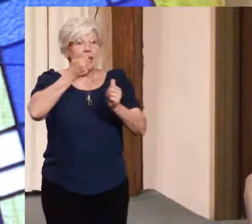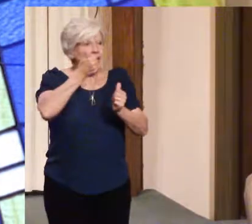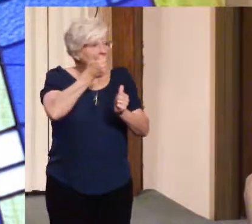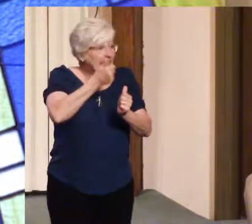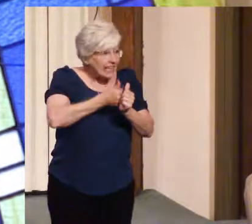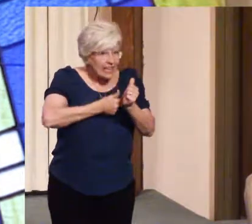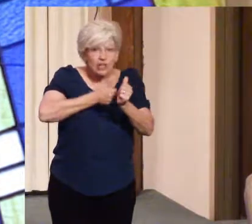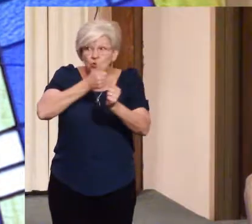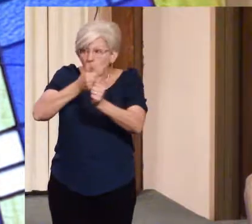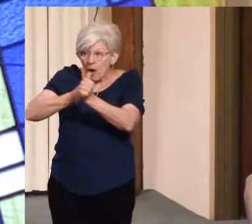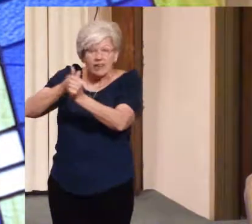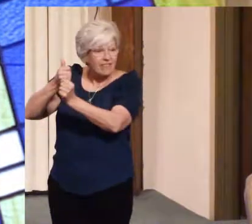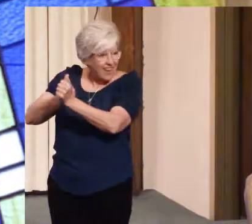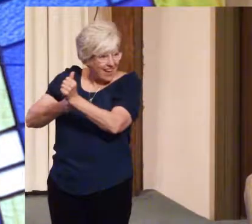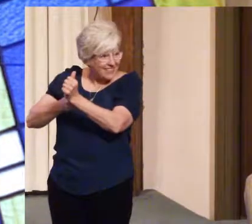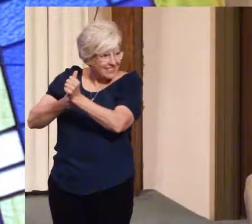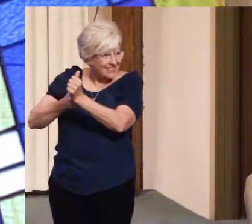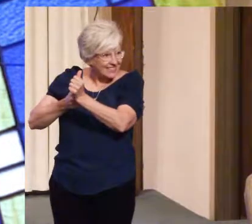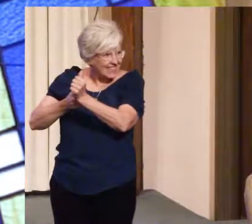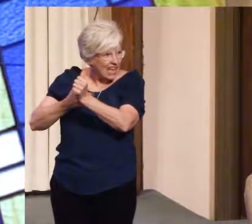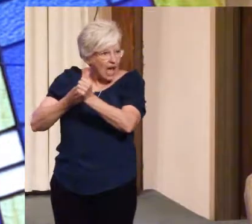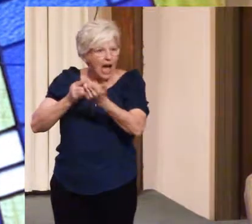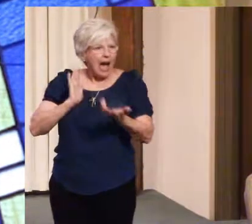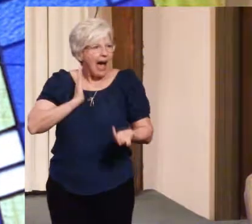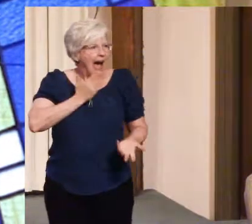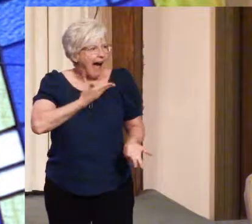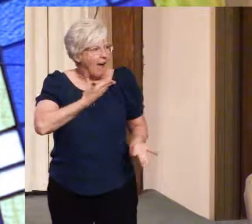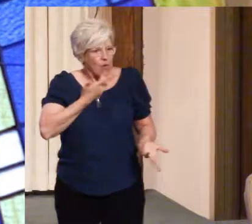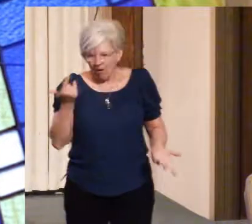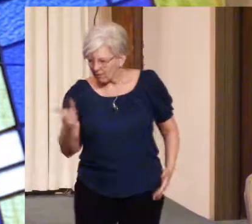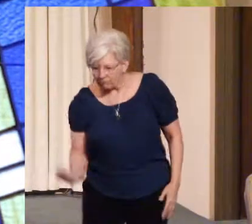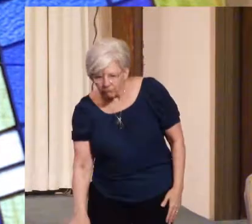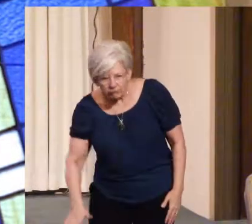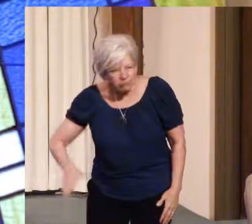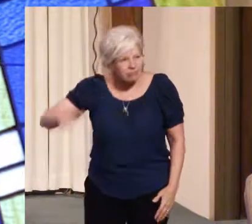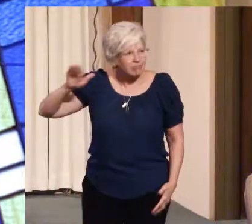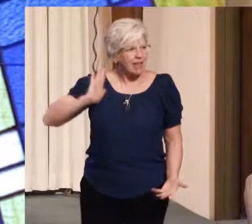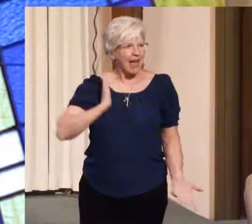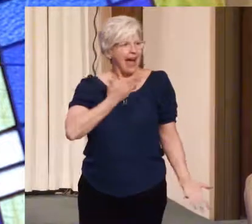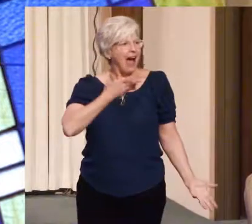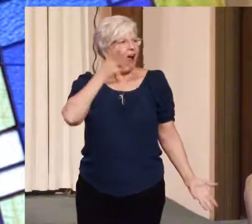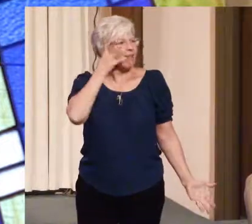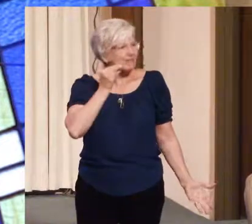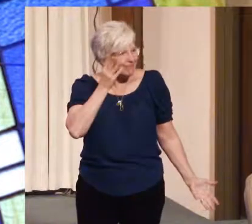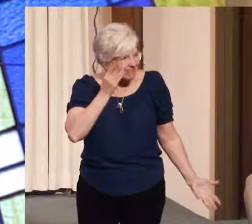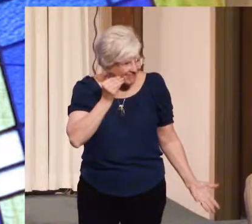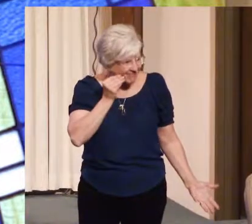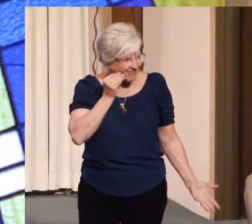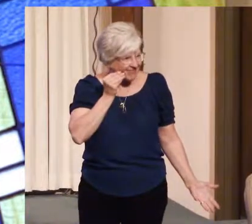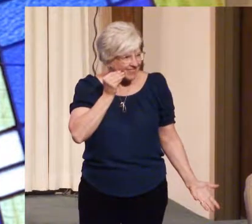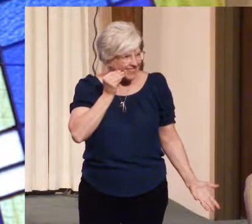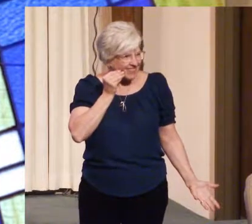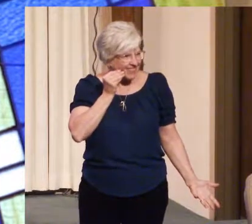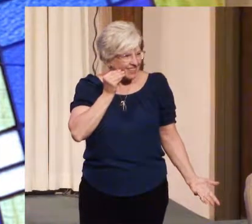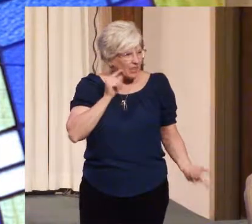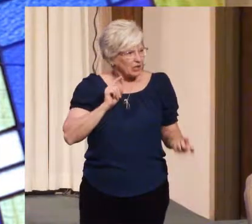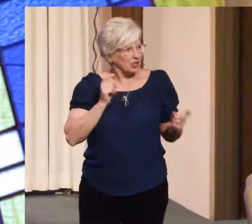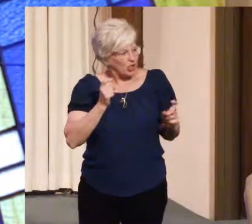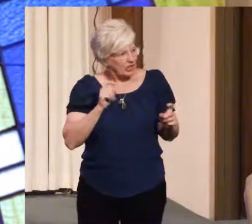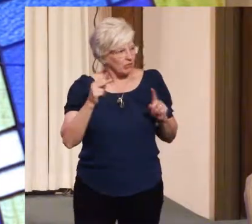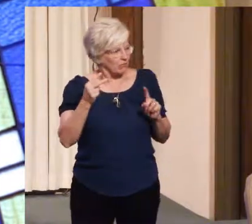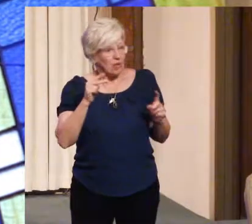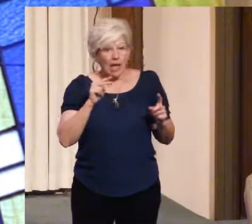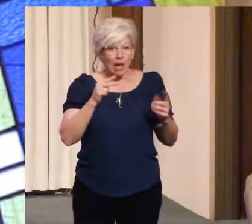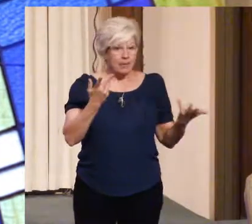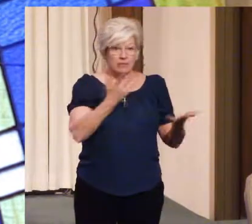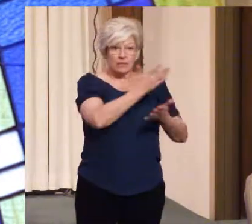by our history. We are each unique. Some of us may be colorblind.